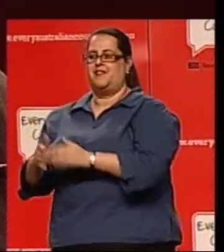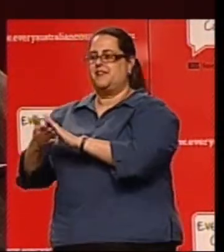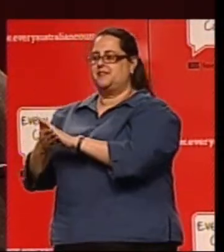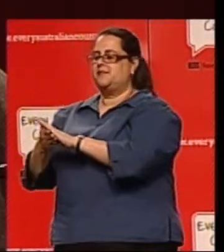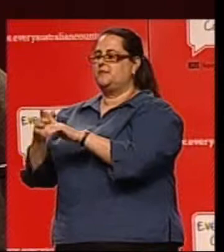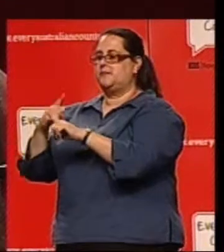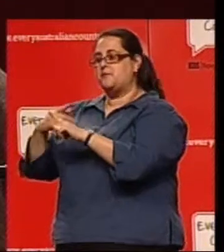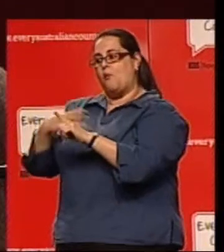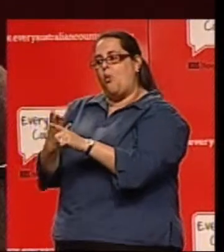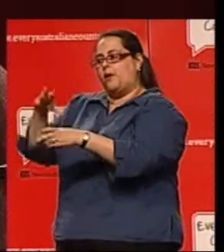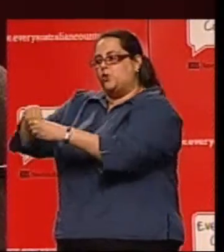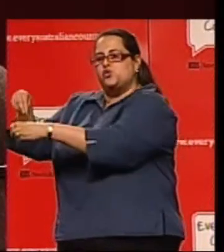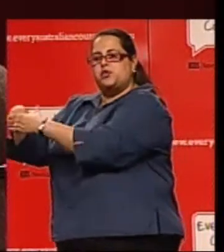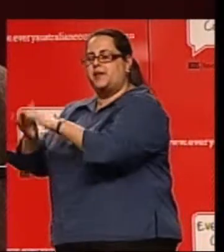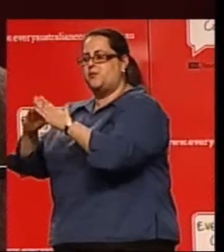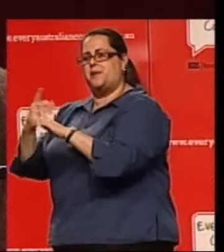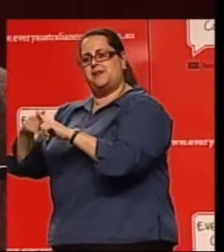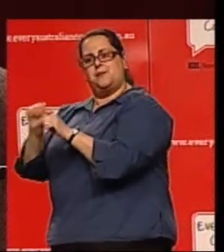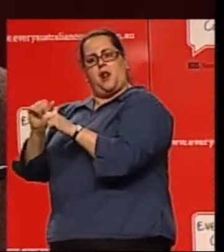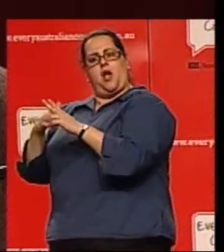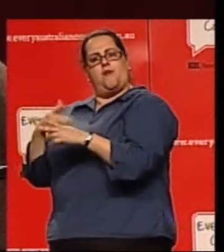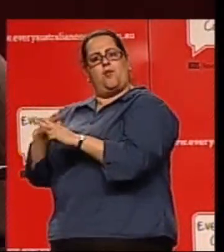inclusion in the community and quality of life.